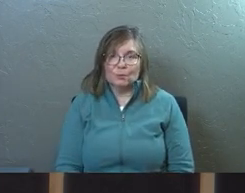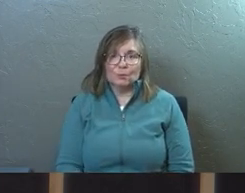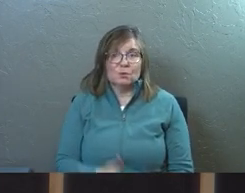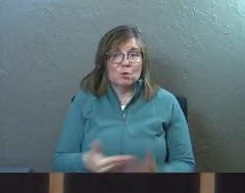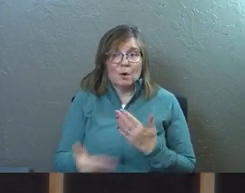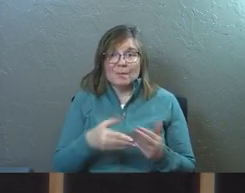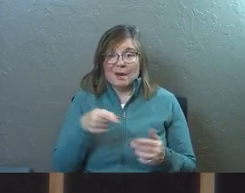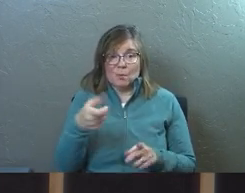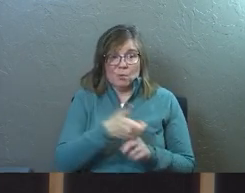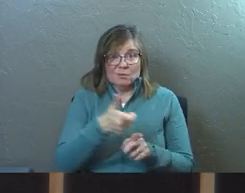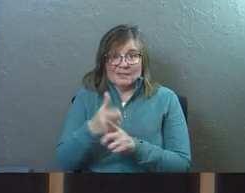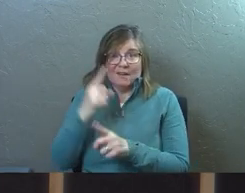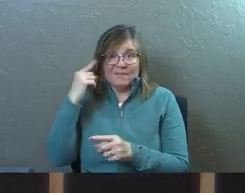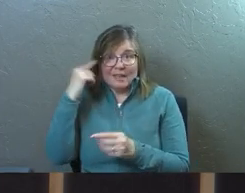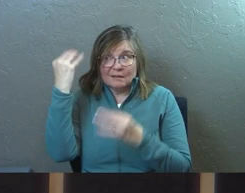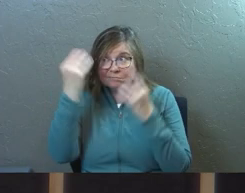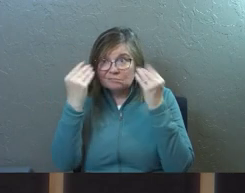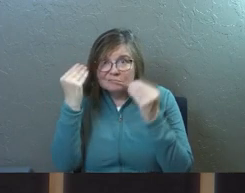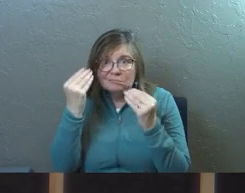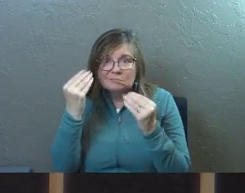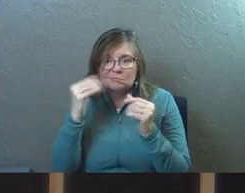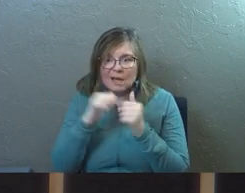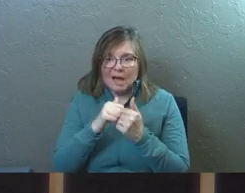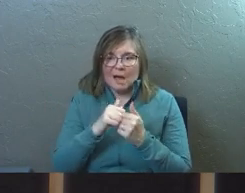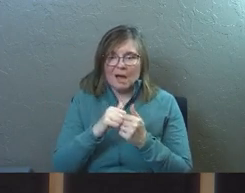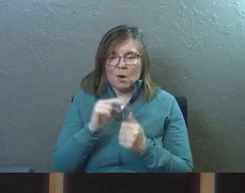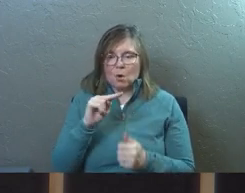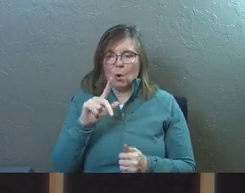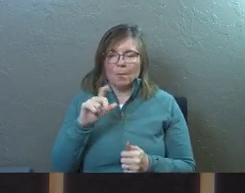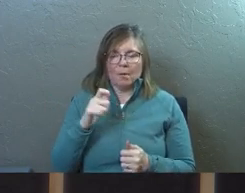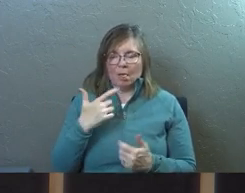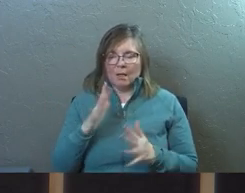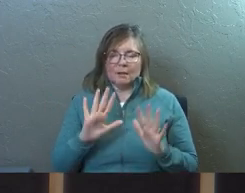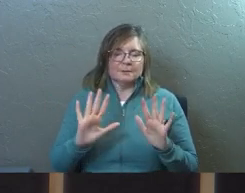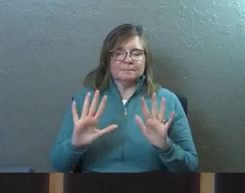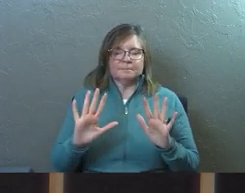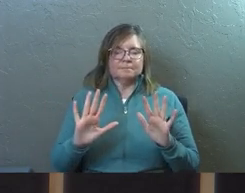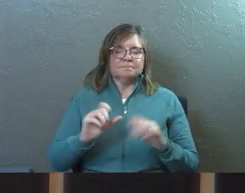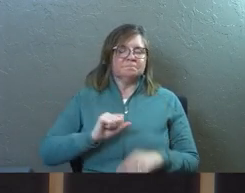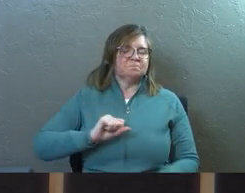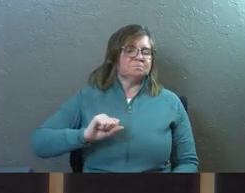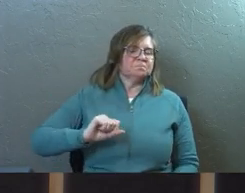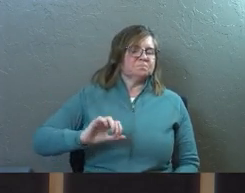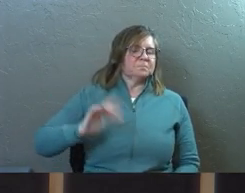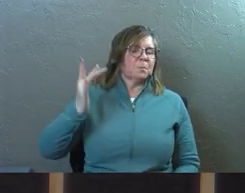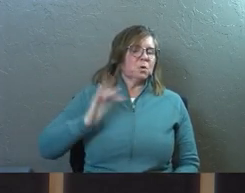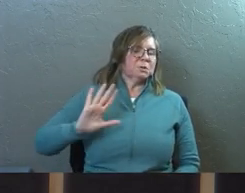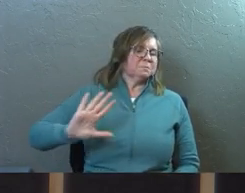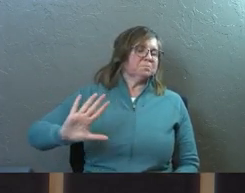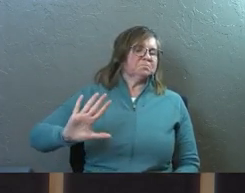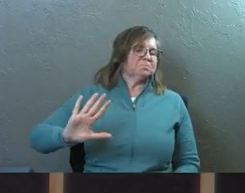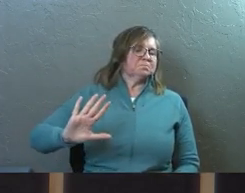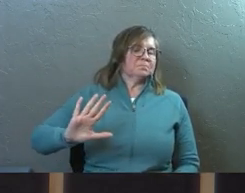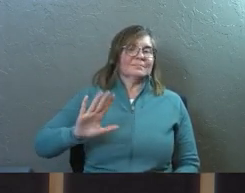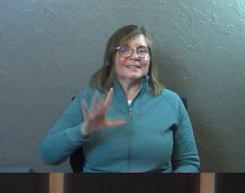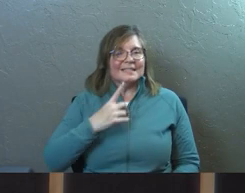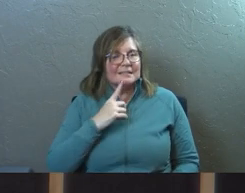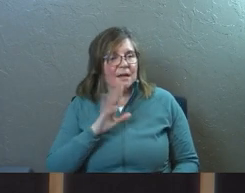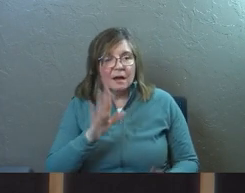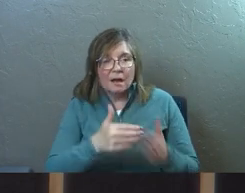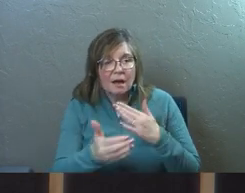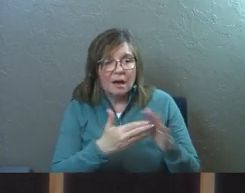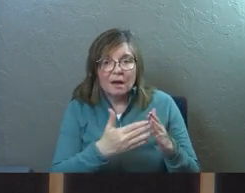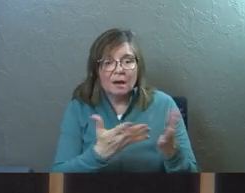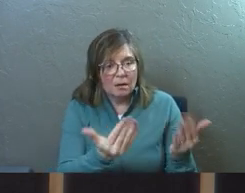No matter what you think about it, no matter how noble you think you are, holding back from the mercy of God, he said